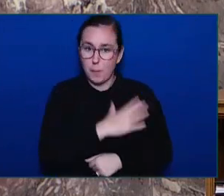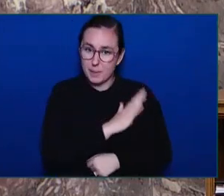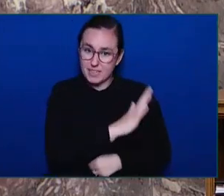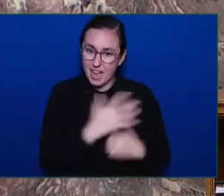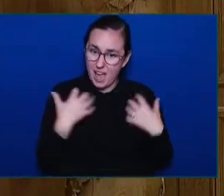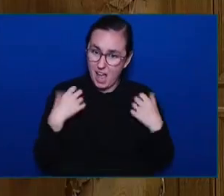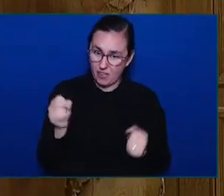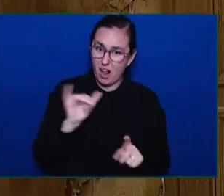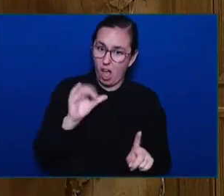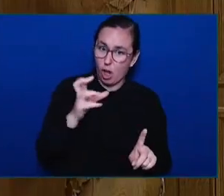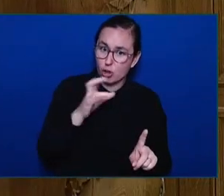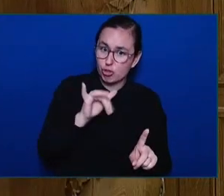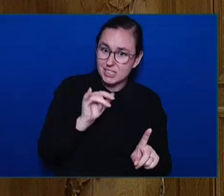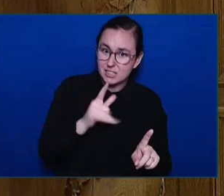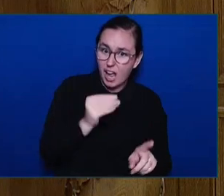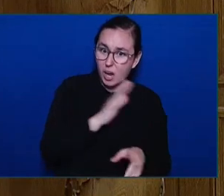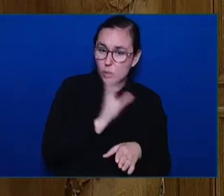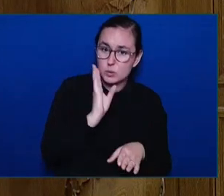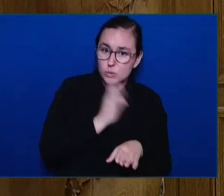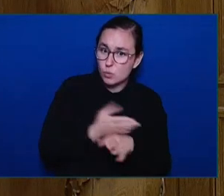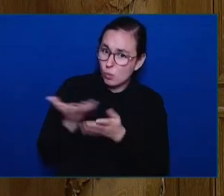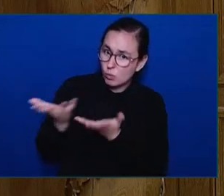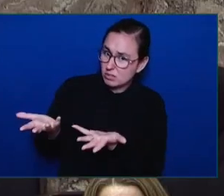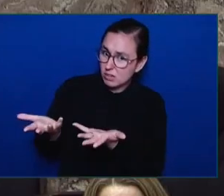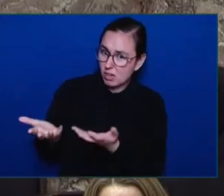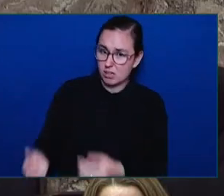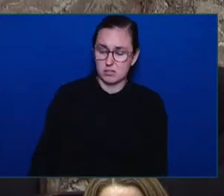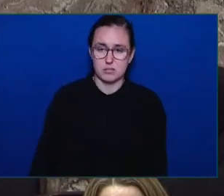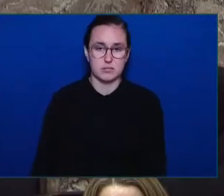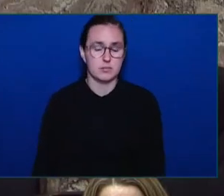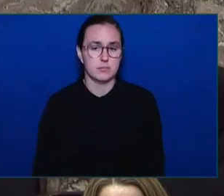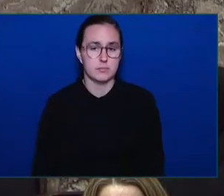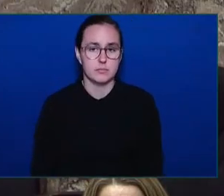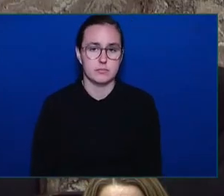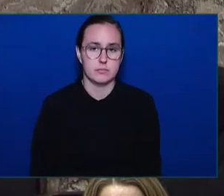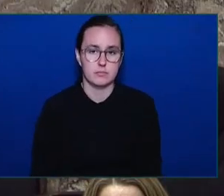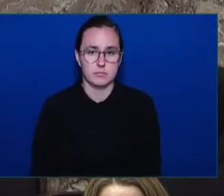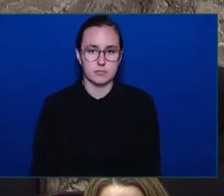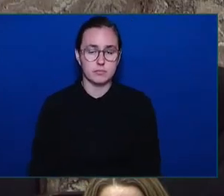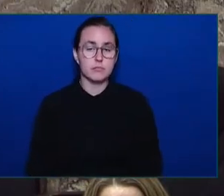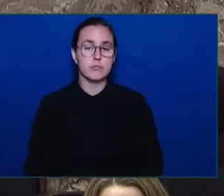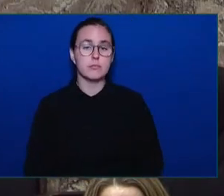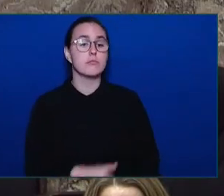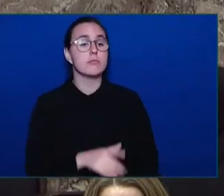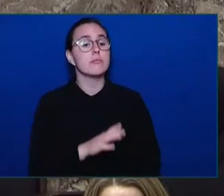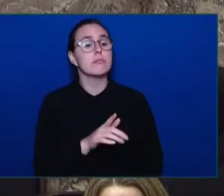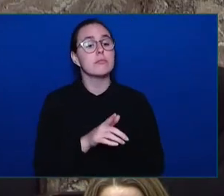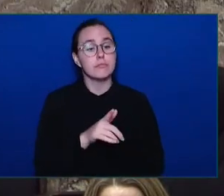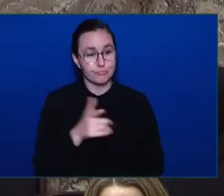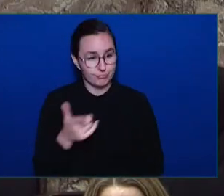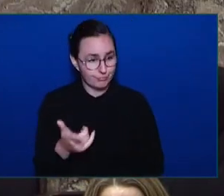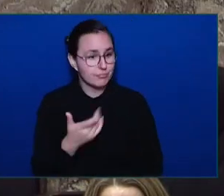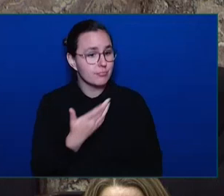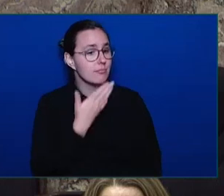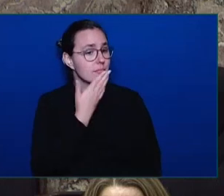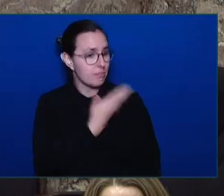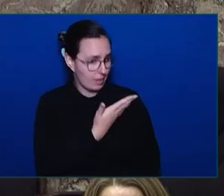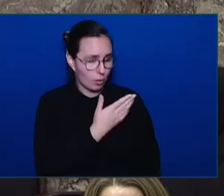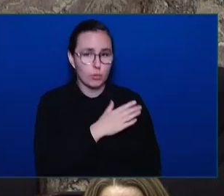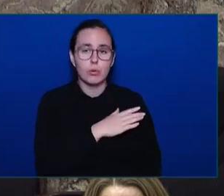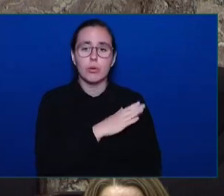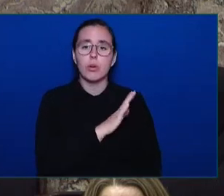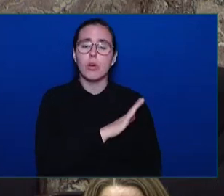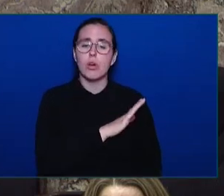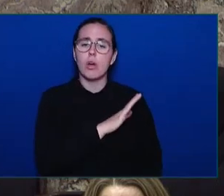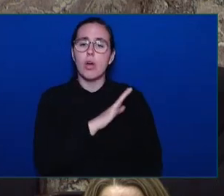Mr. Minister of Health. Thank you very much, Honourable Chair. I think, as a public health care system, over the last